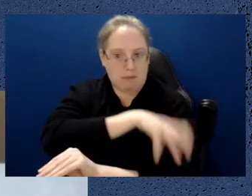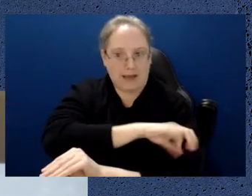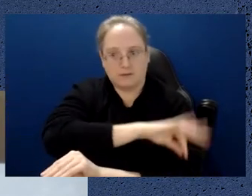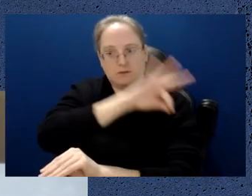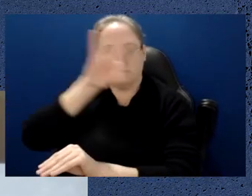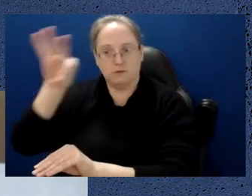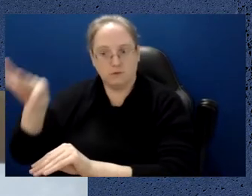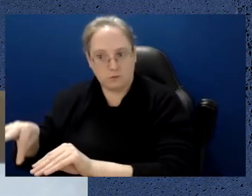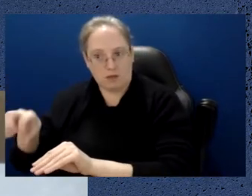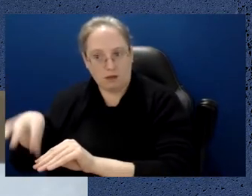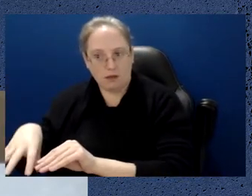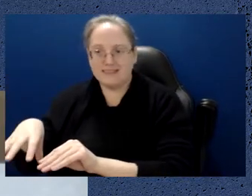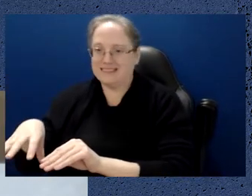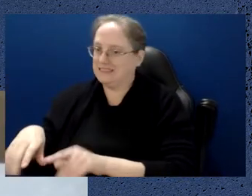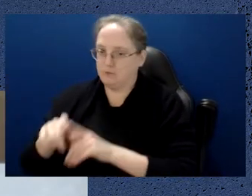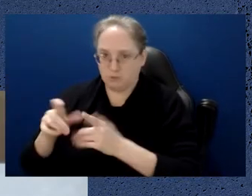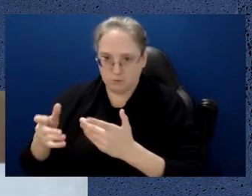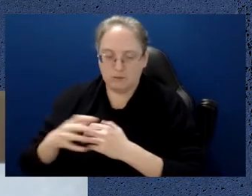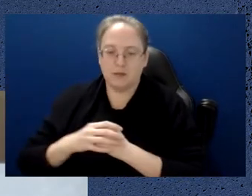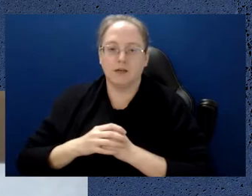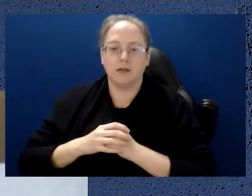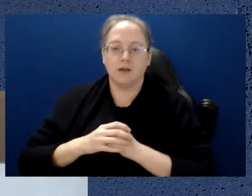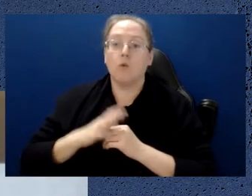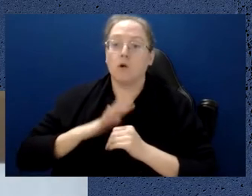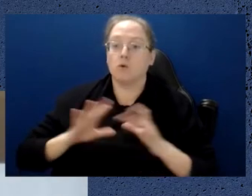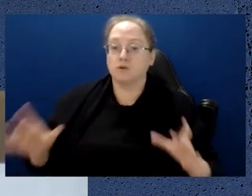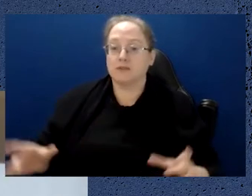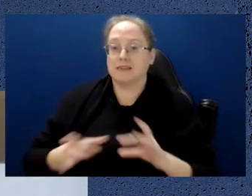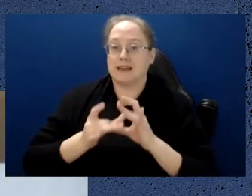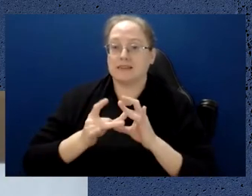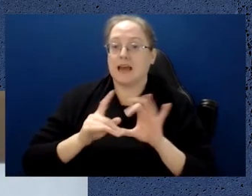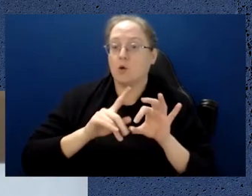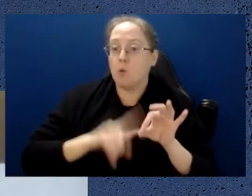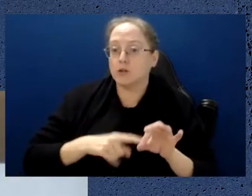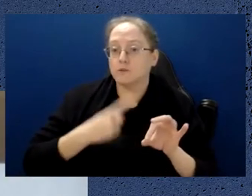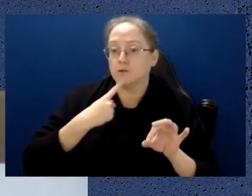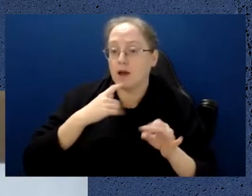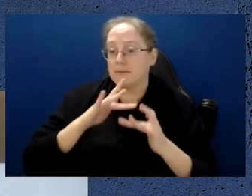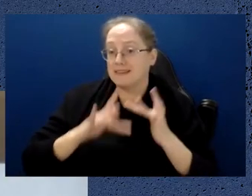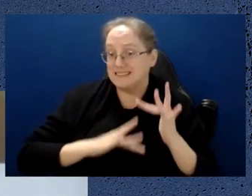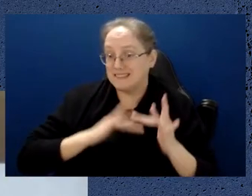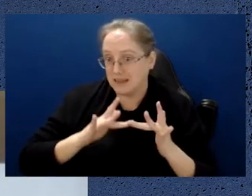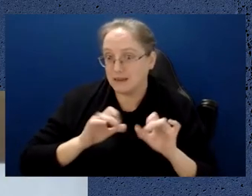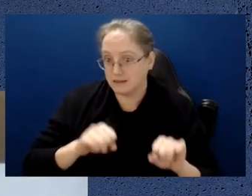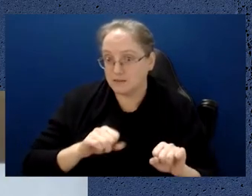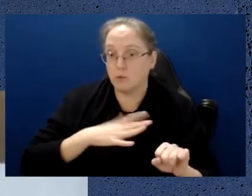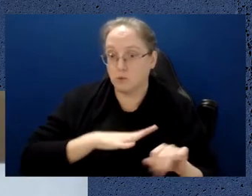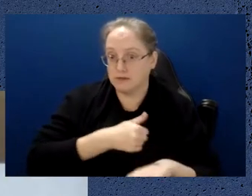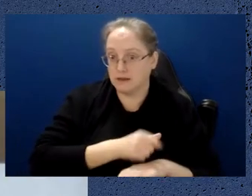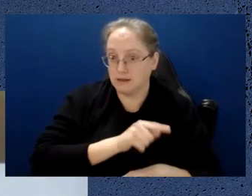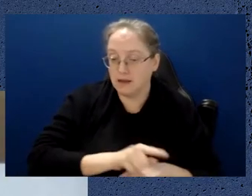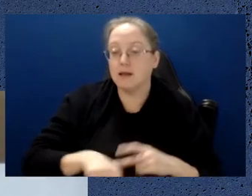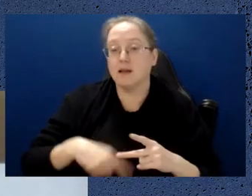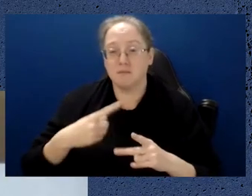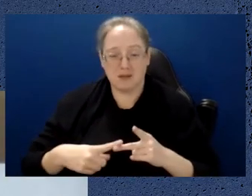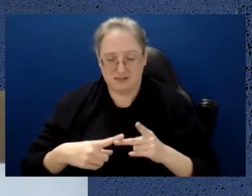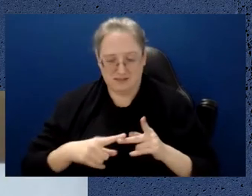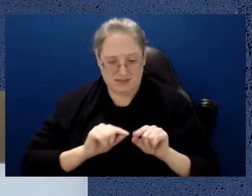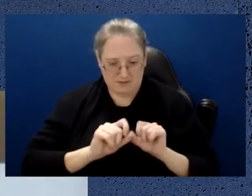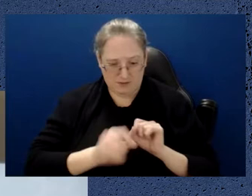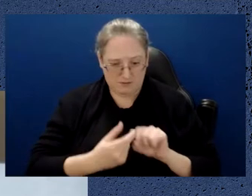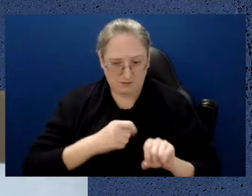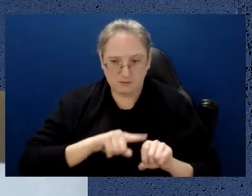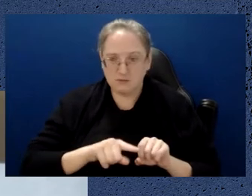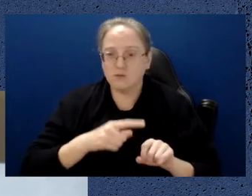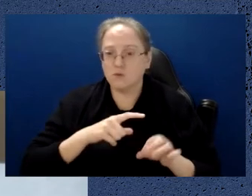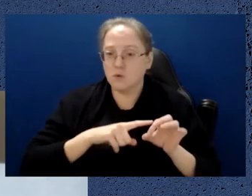task, not just when we are contemplating connecting up, say, a quantum Internet of devices, but also